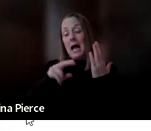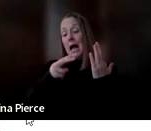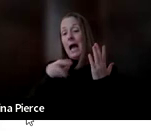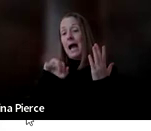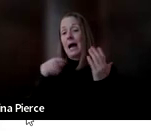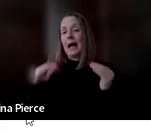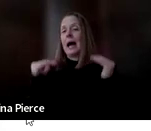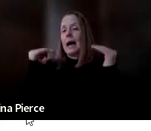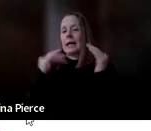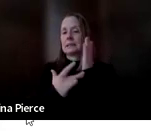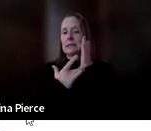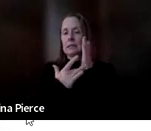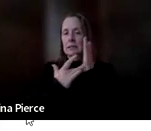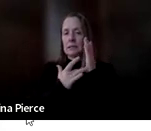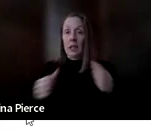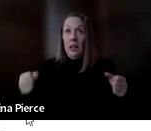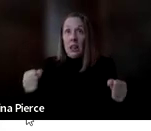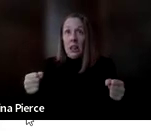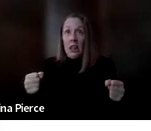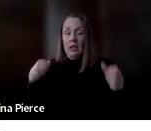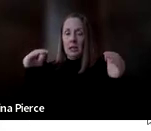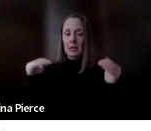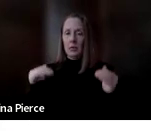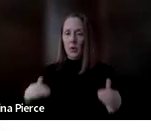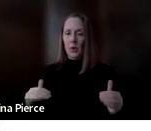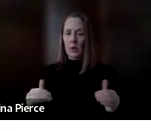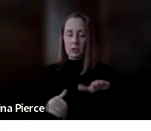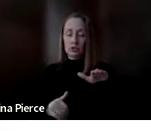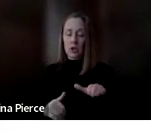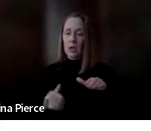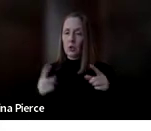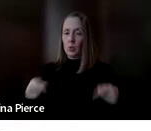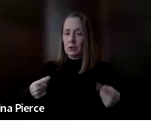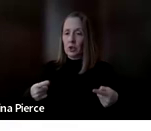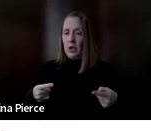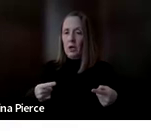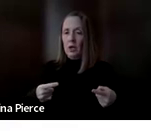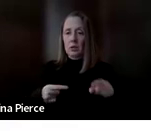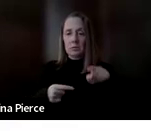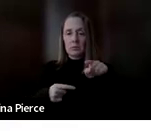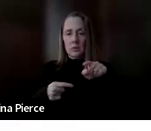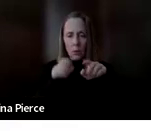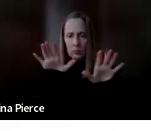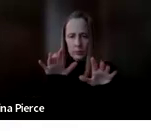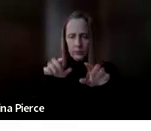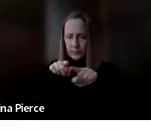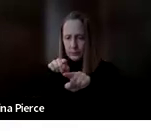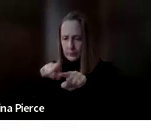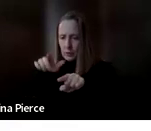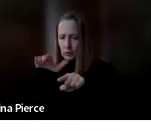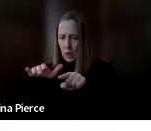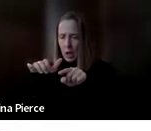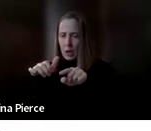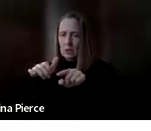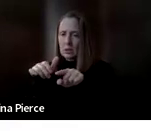directly selecting with a pointer finger a word on the device. And then below that there is a child with